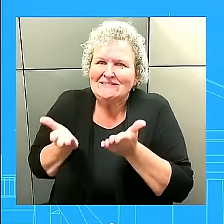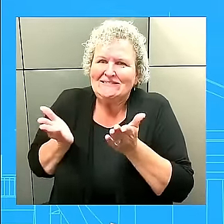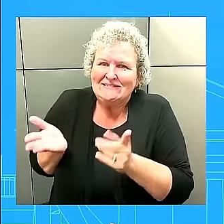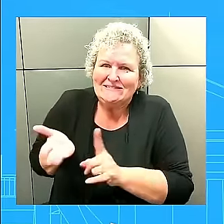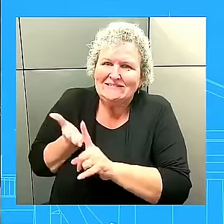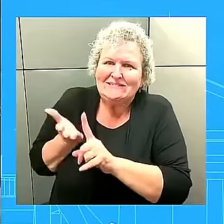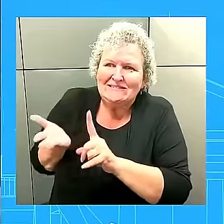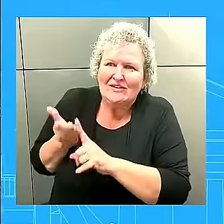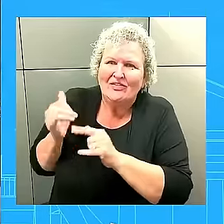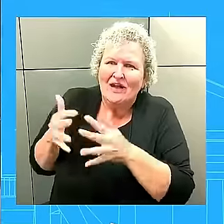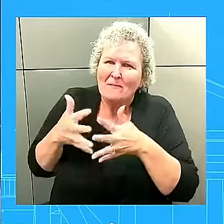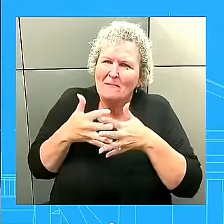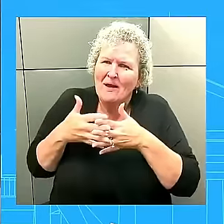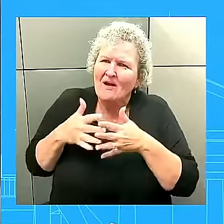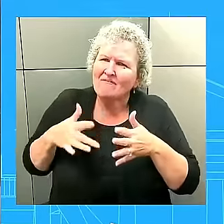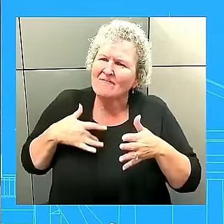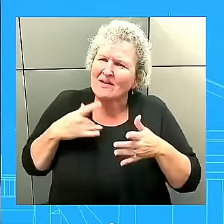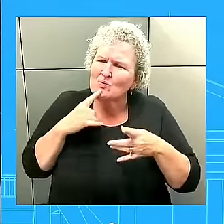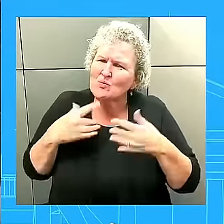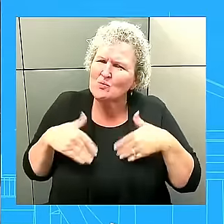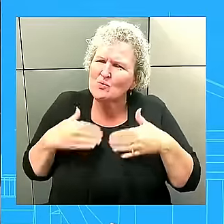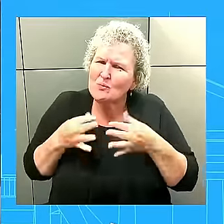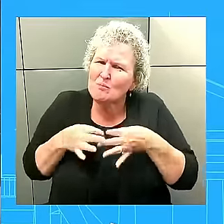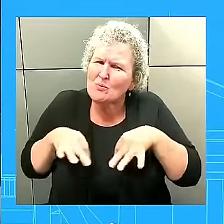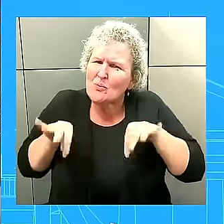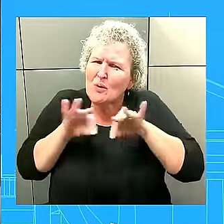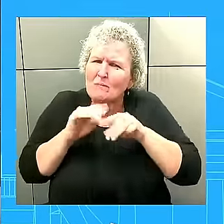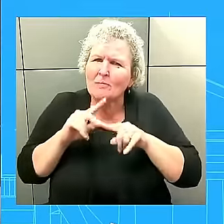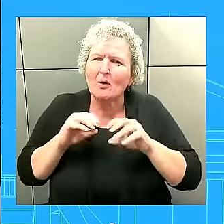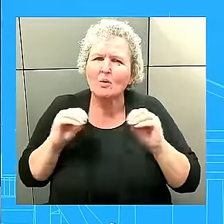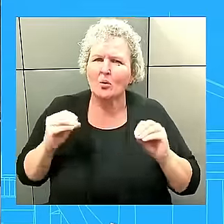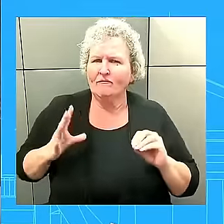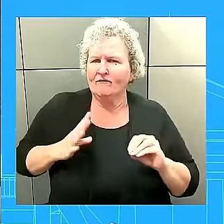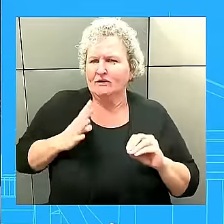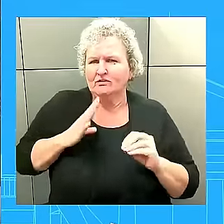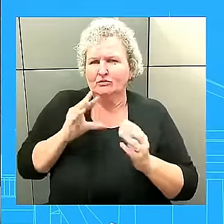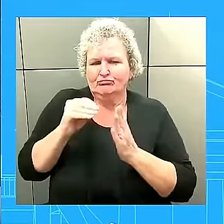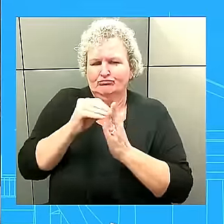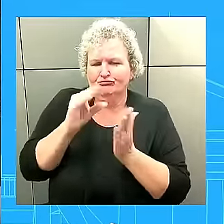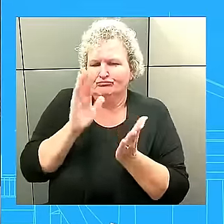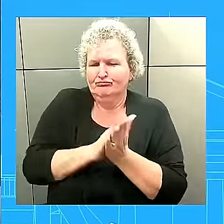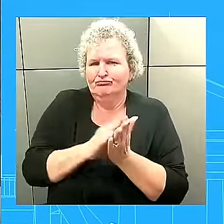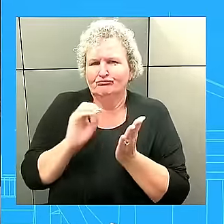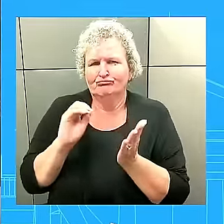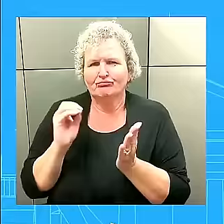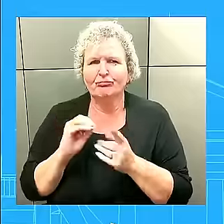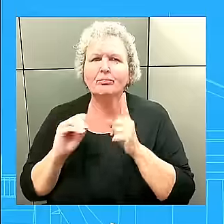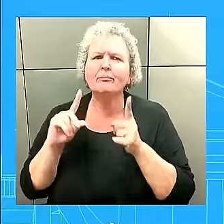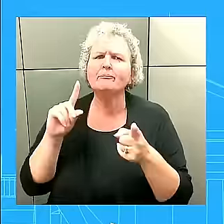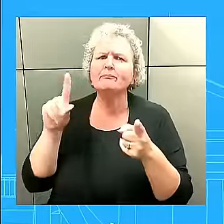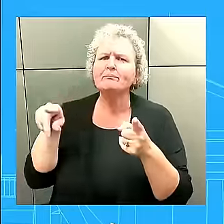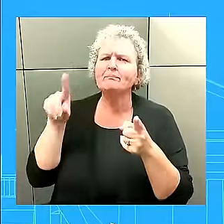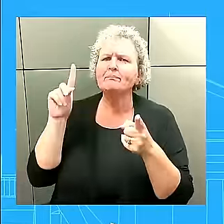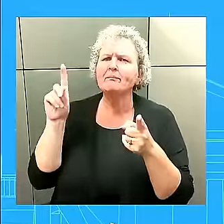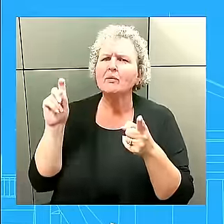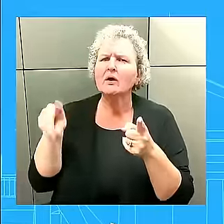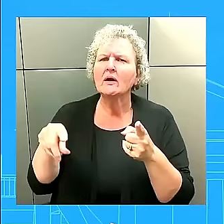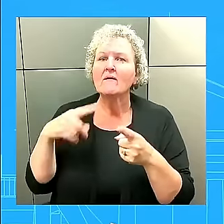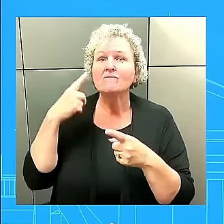at this time. Just a quick 2024 question. said the president's going to vote. It's a scheduling question. Yeah. You guys are very into schedules today.